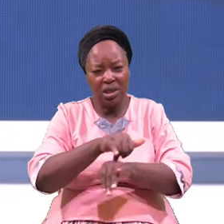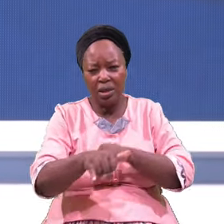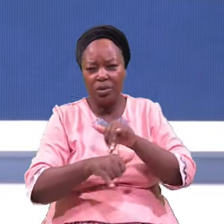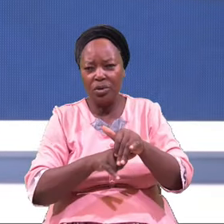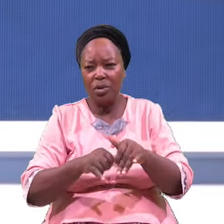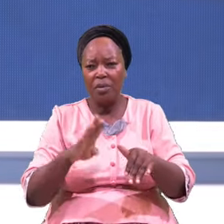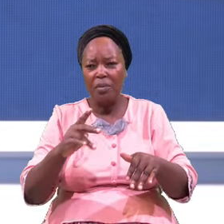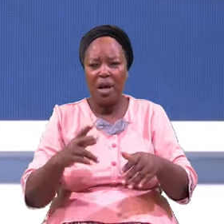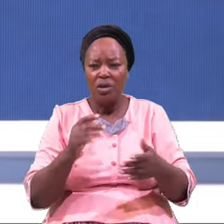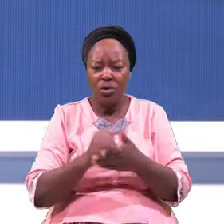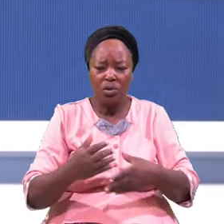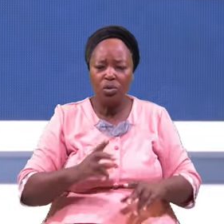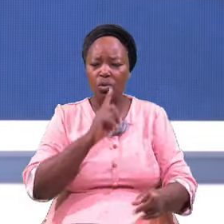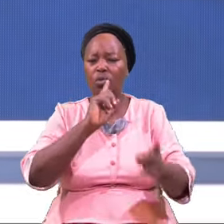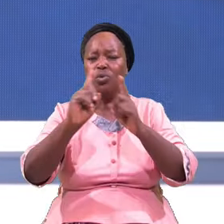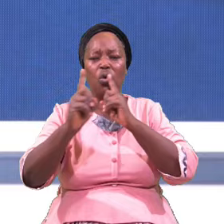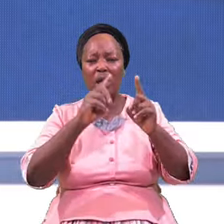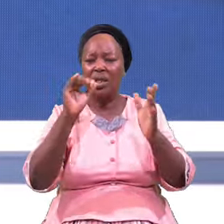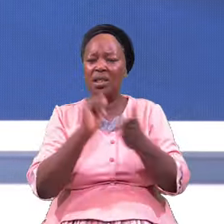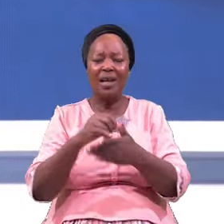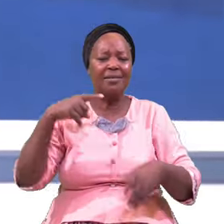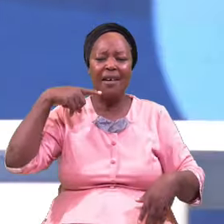Vocalizing That Lie